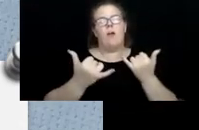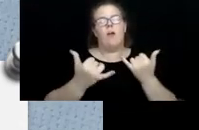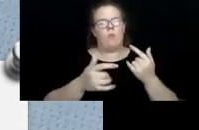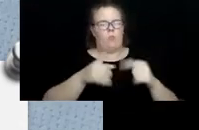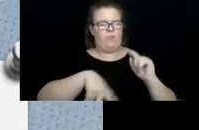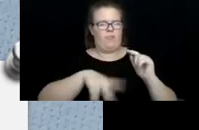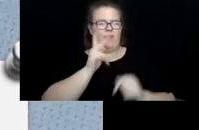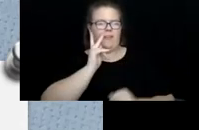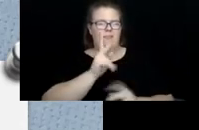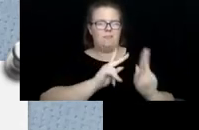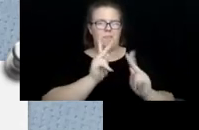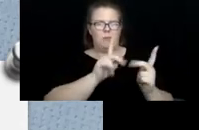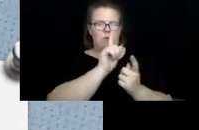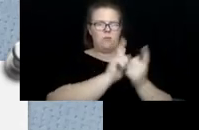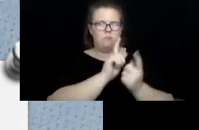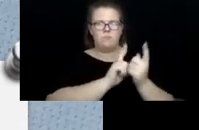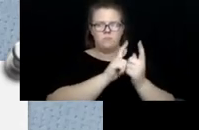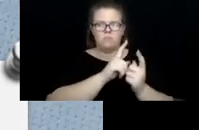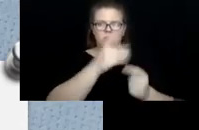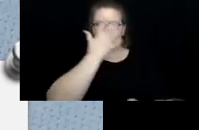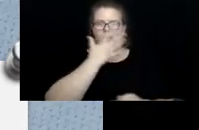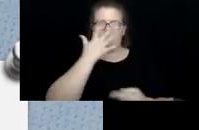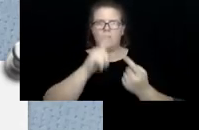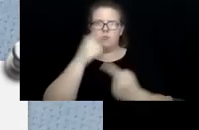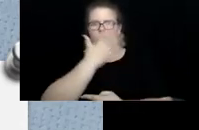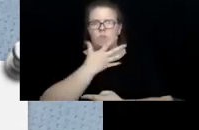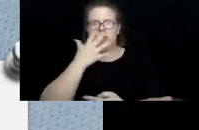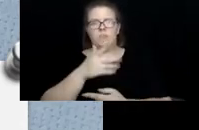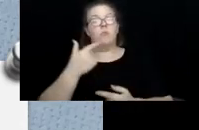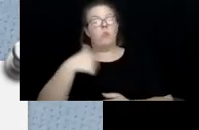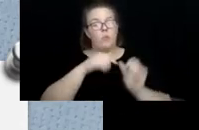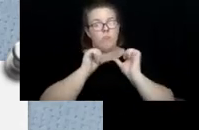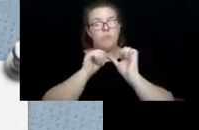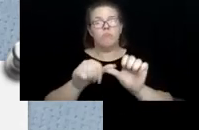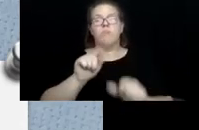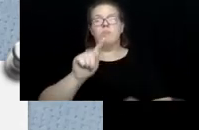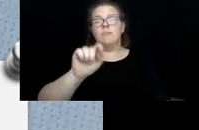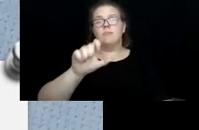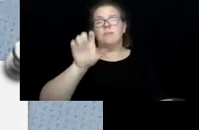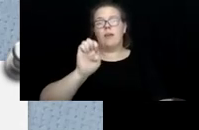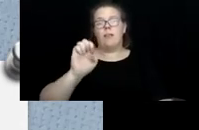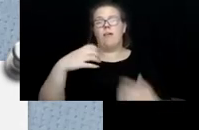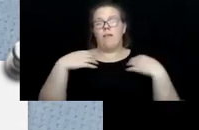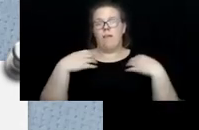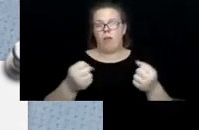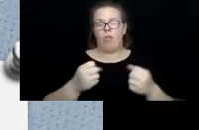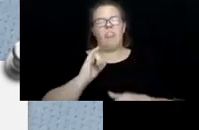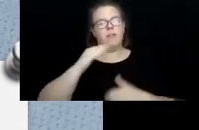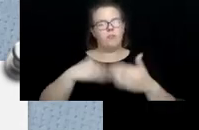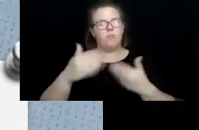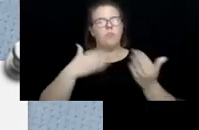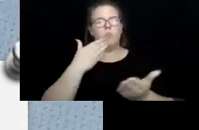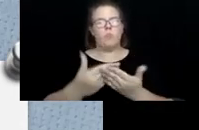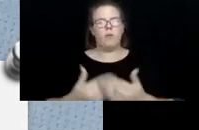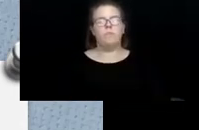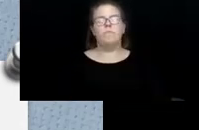So we, um, we are continuing telehealth and, um, and that's going quite well. Another